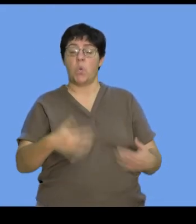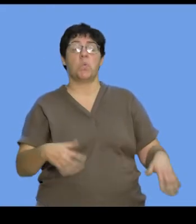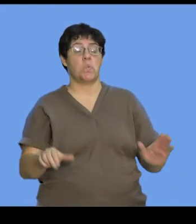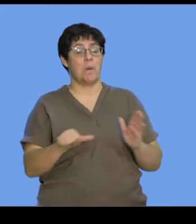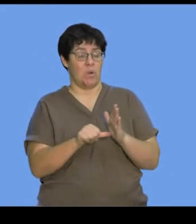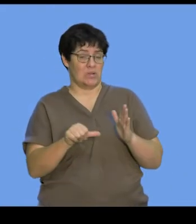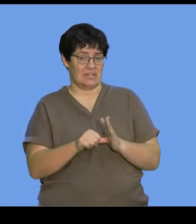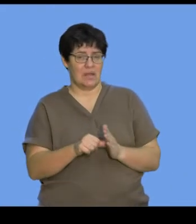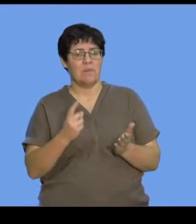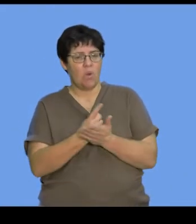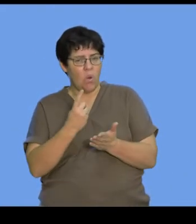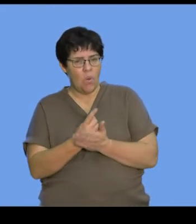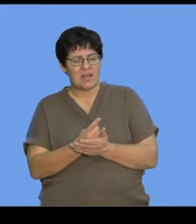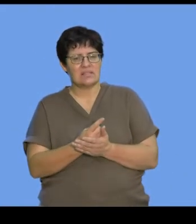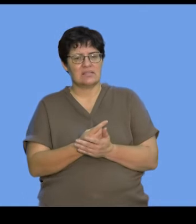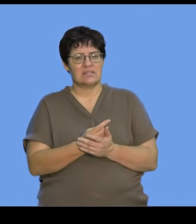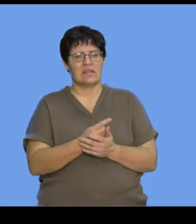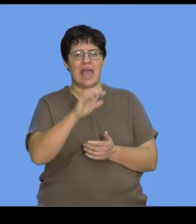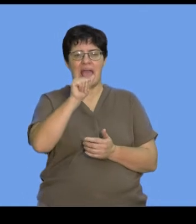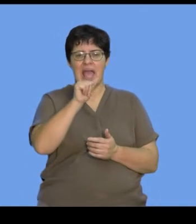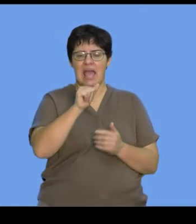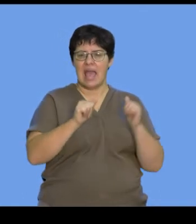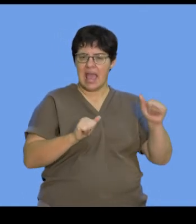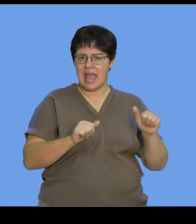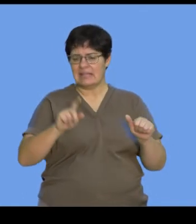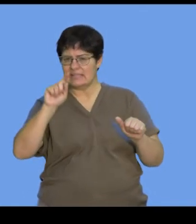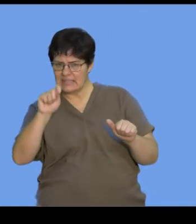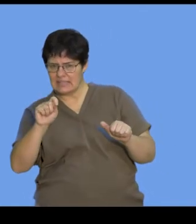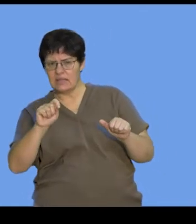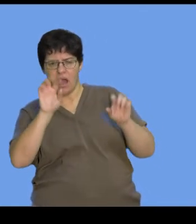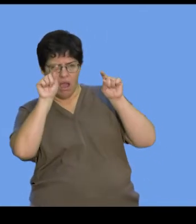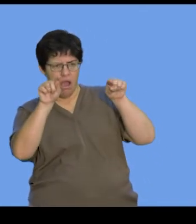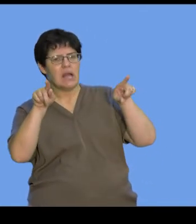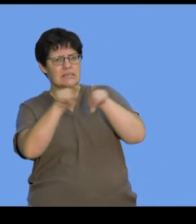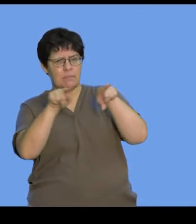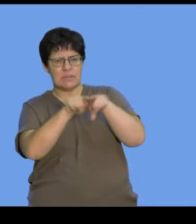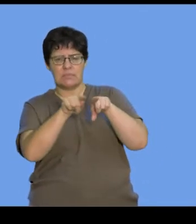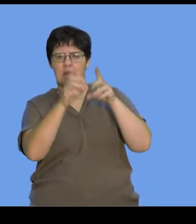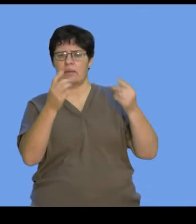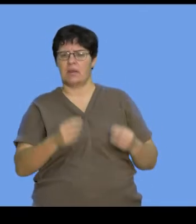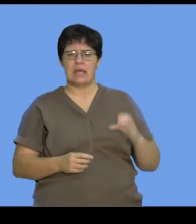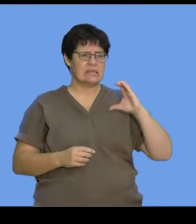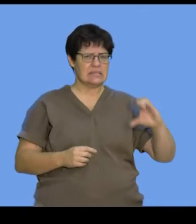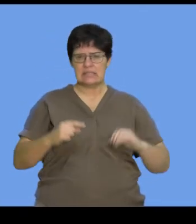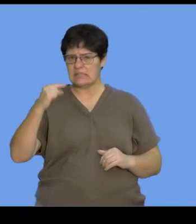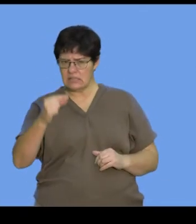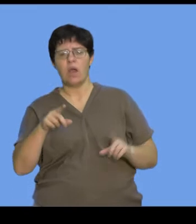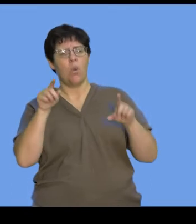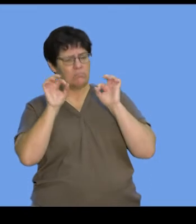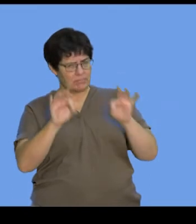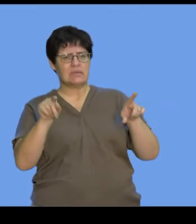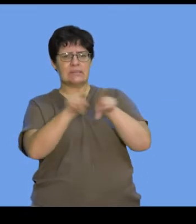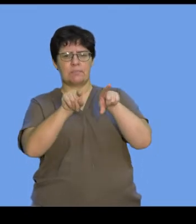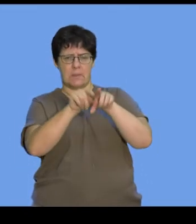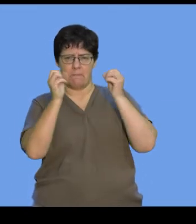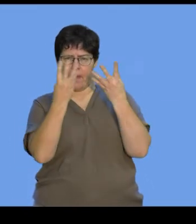in determining that there was always equal numbers of adenine and thymine bases as well as equal numbers of cytosine and guanine